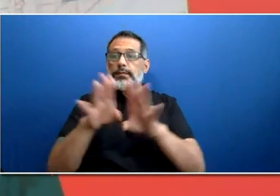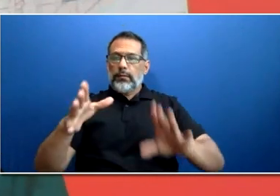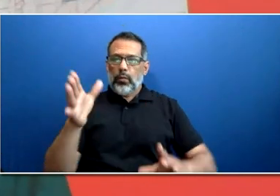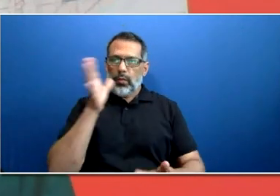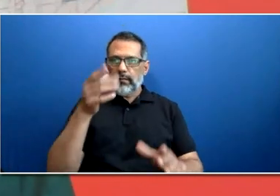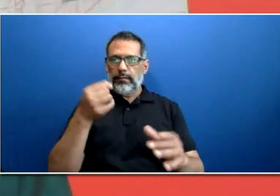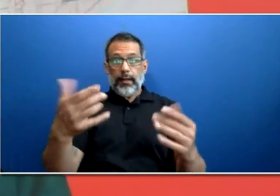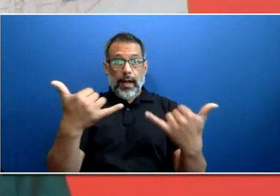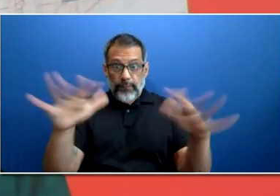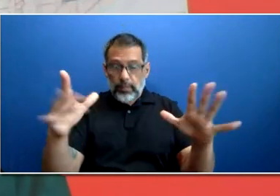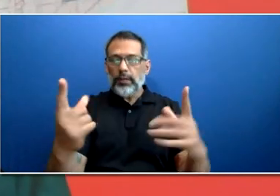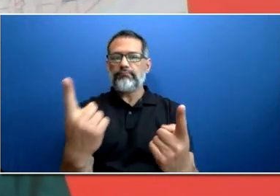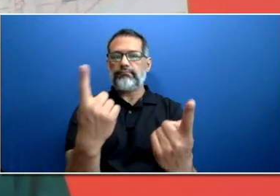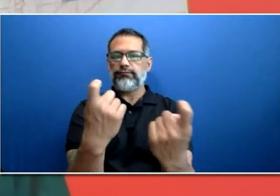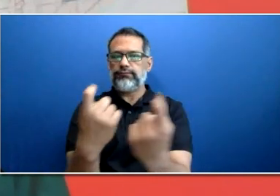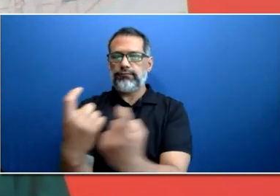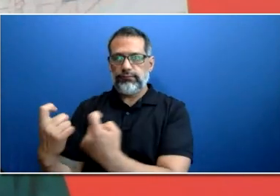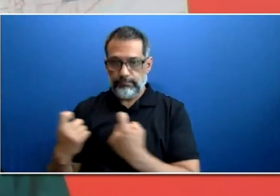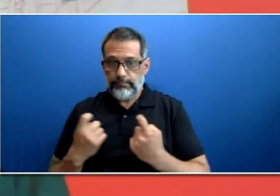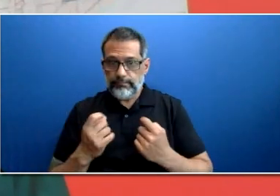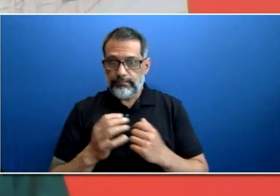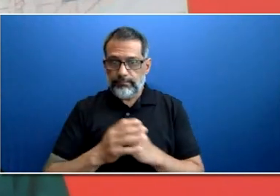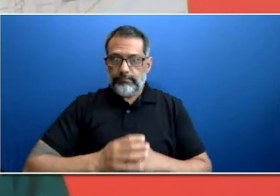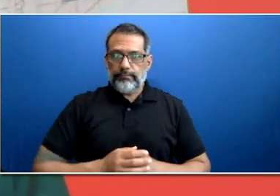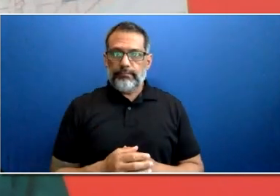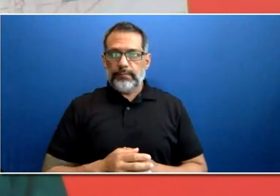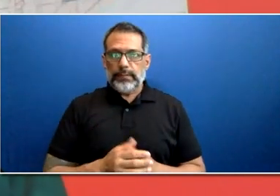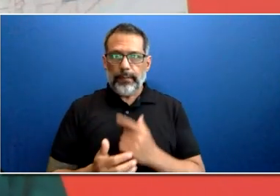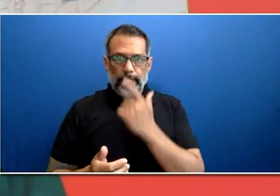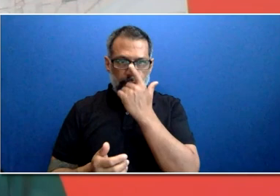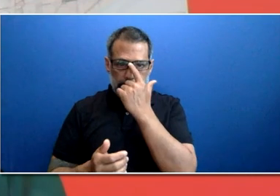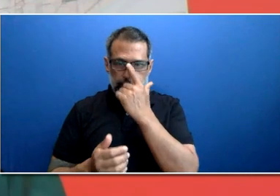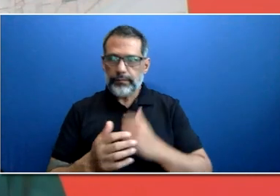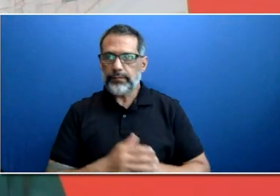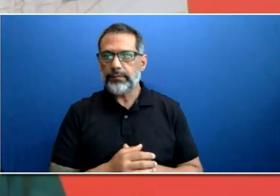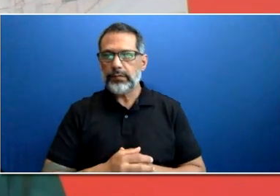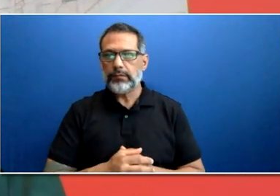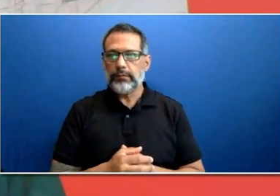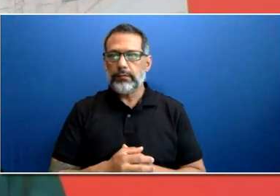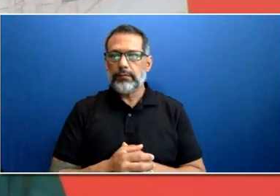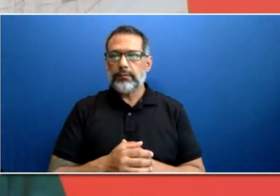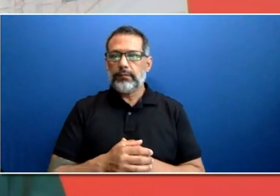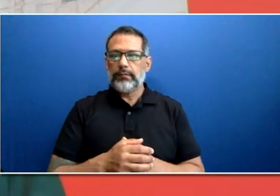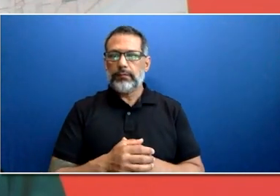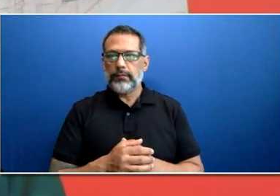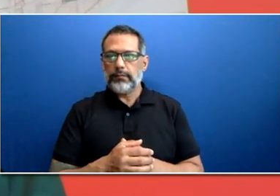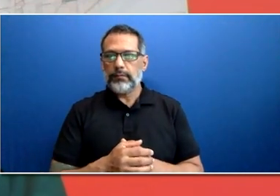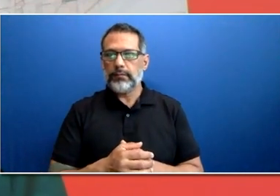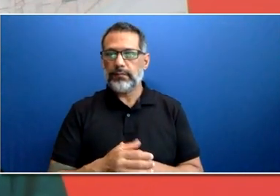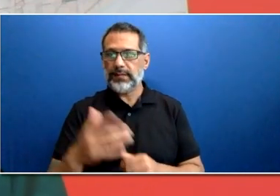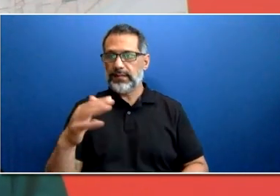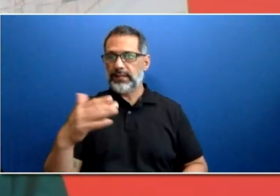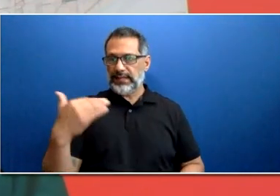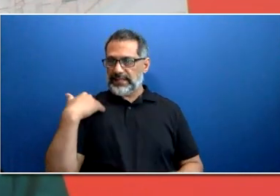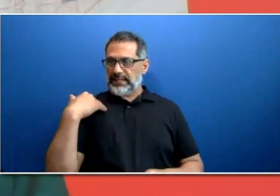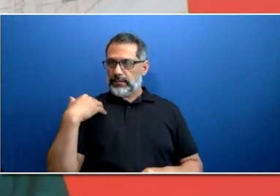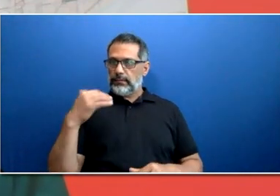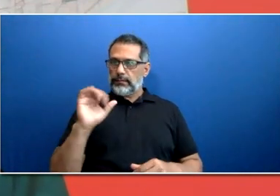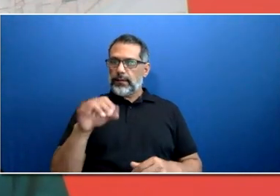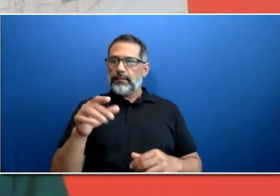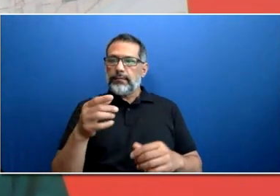As I mentioned earlier, for the Q&A session, I will invite you to submit your questions using the chat feature.